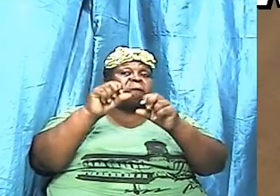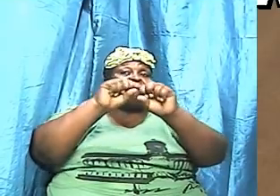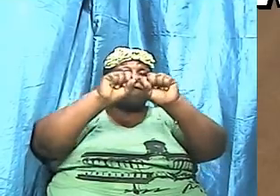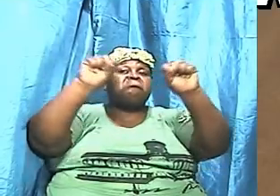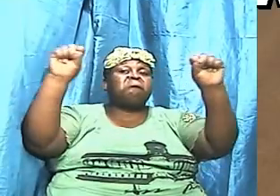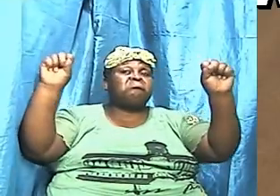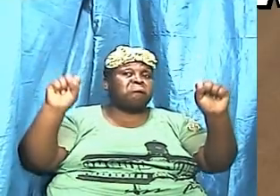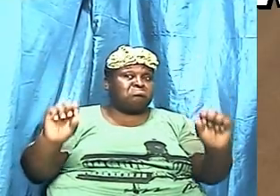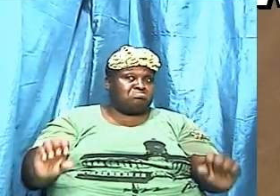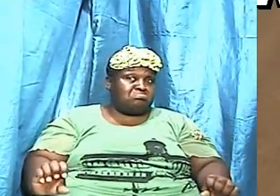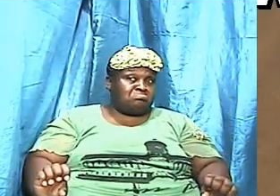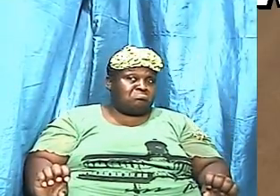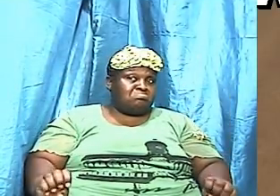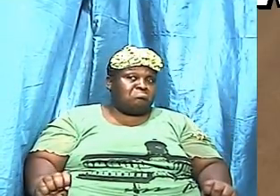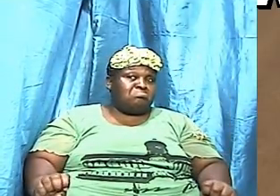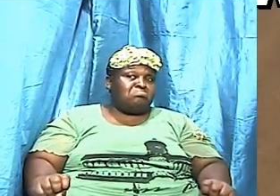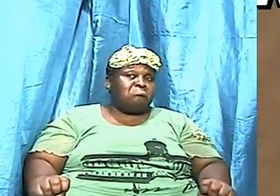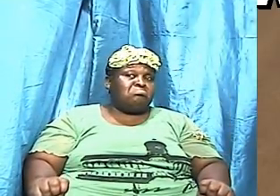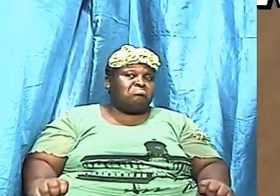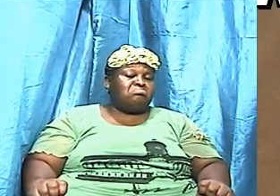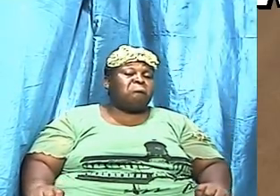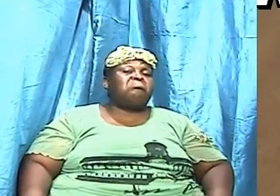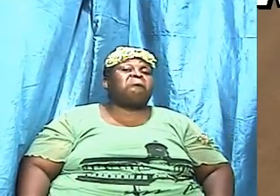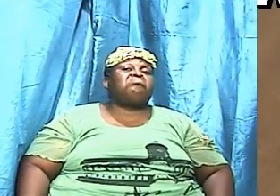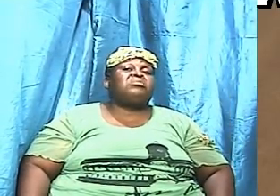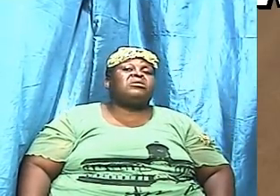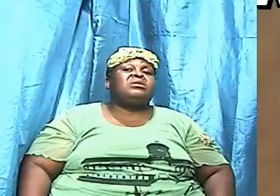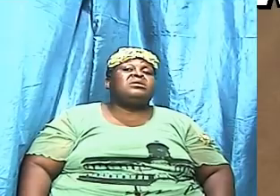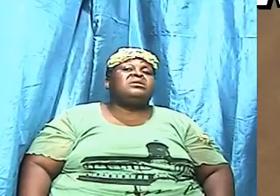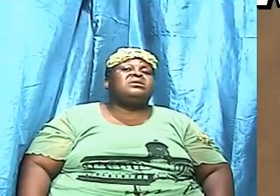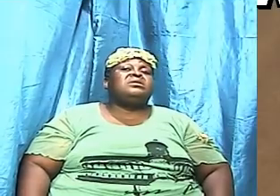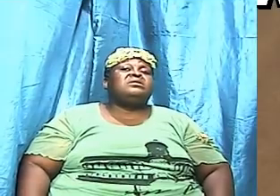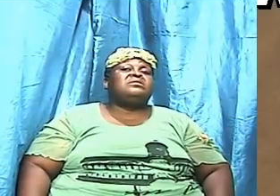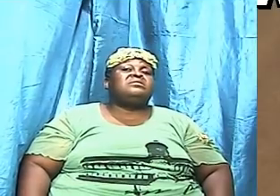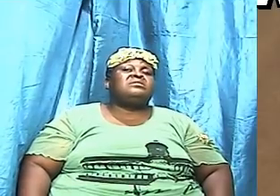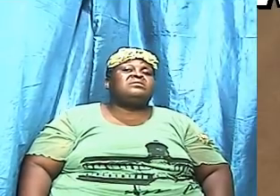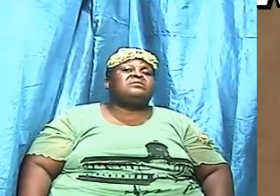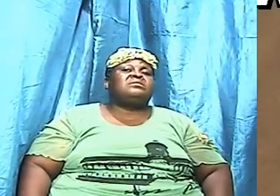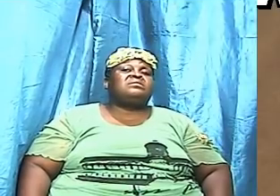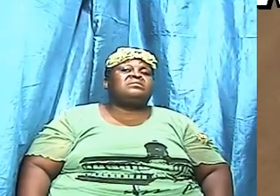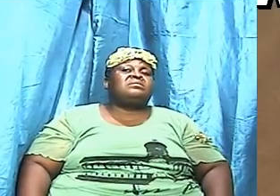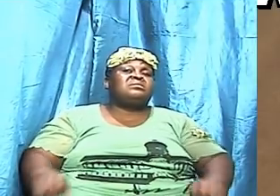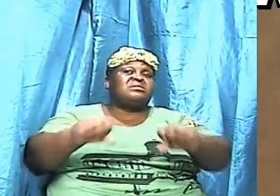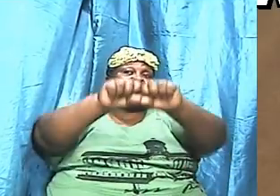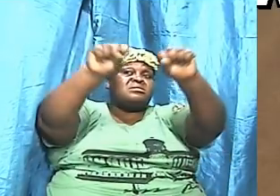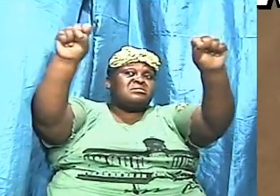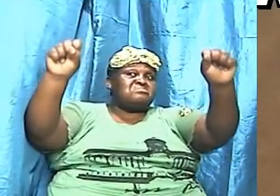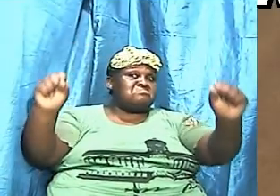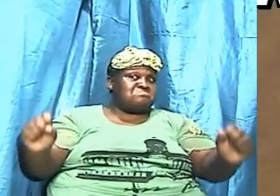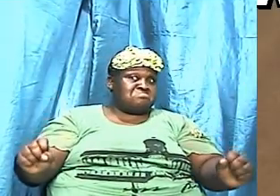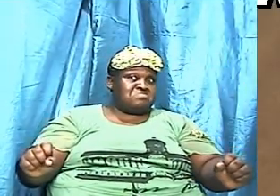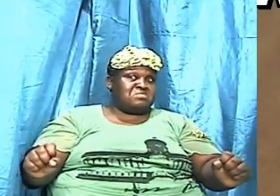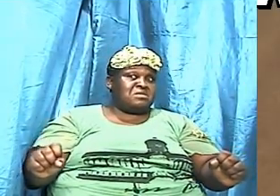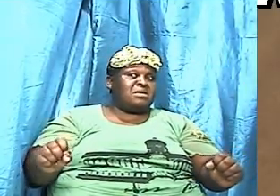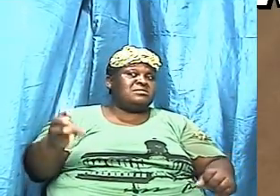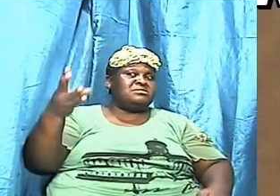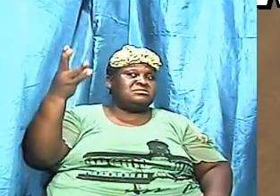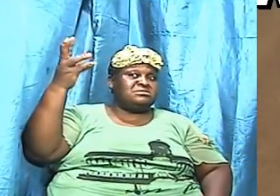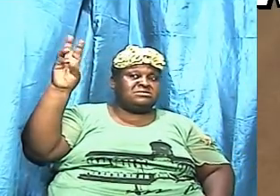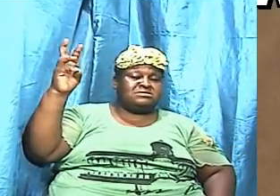at this time? We are up at about slide 16 because, and we want to